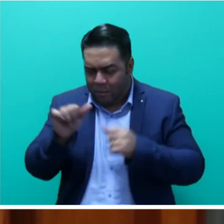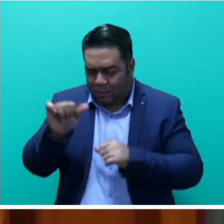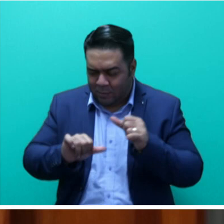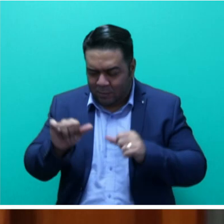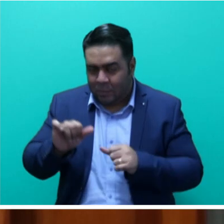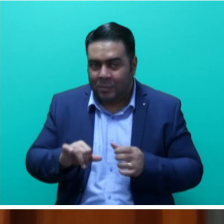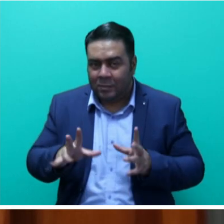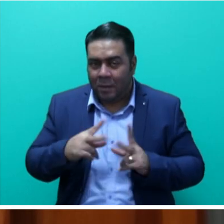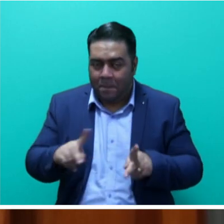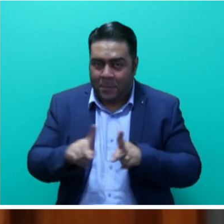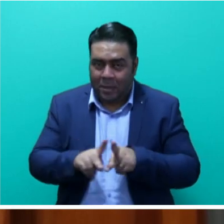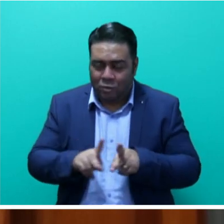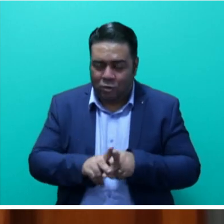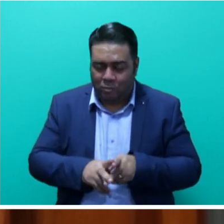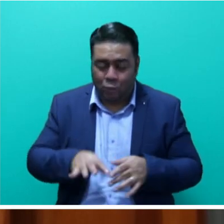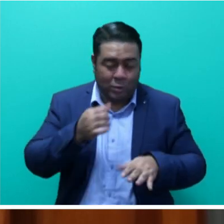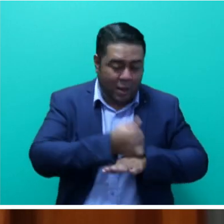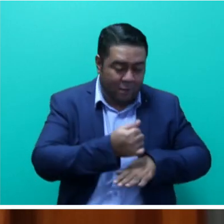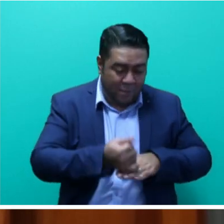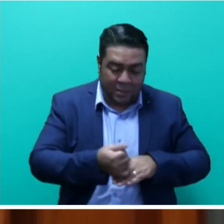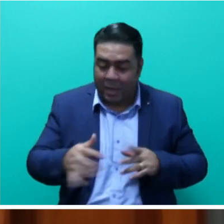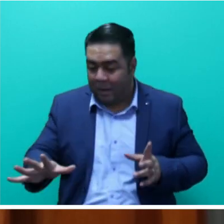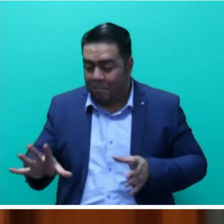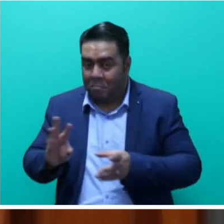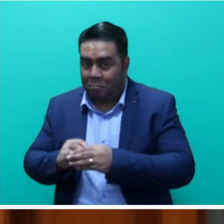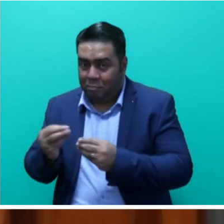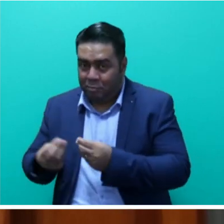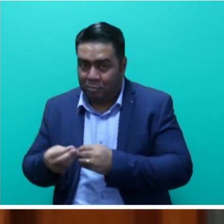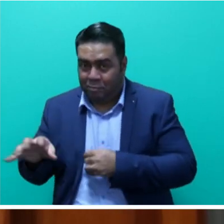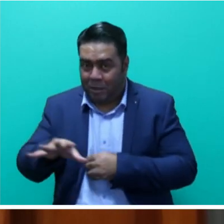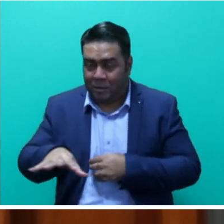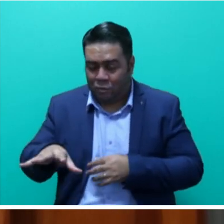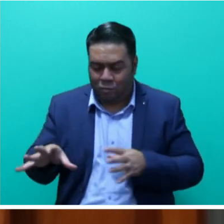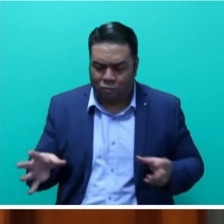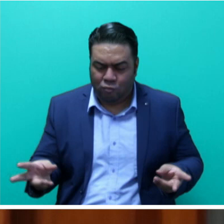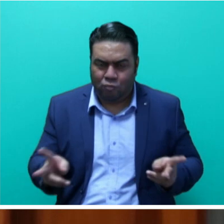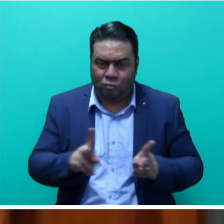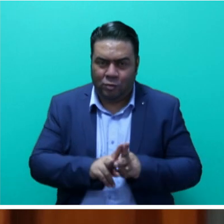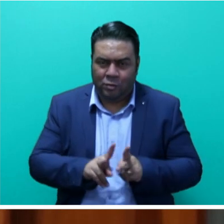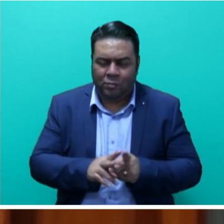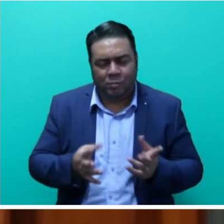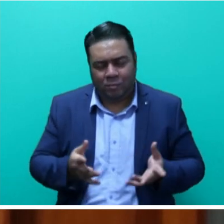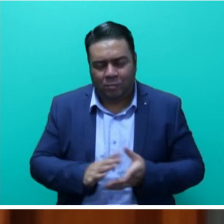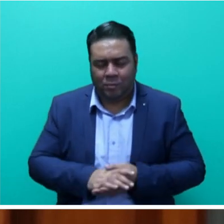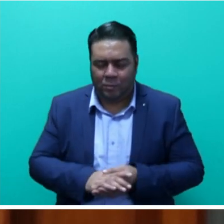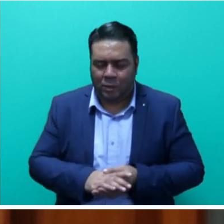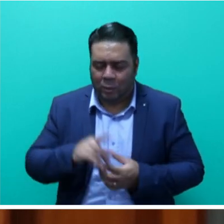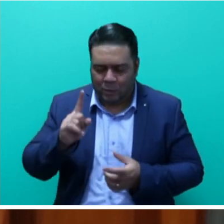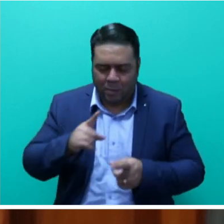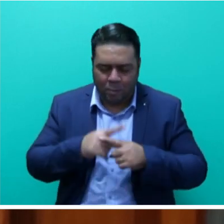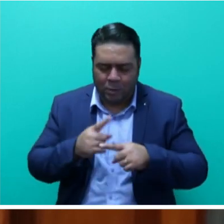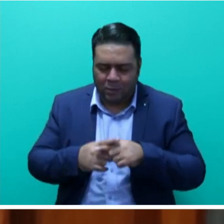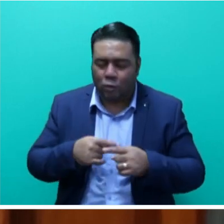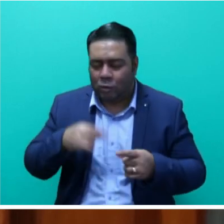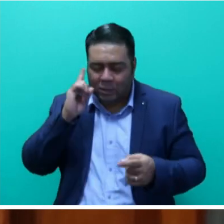governments and cooperatives in the region, and identify successful models that have yielded positive outcomes, to highlight the